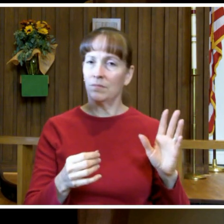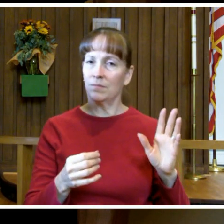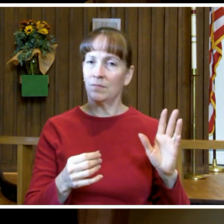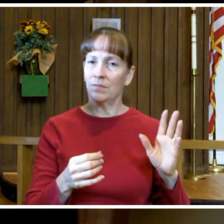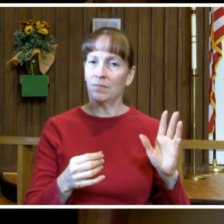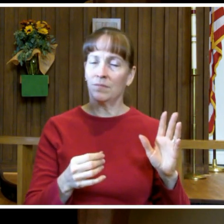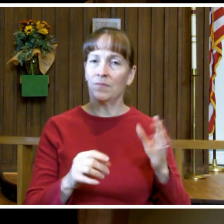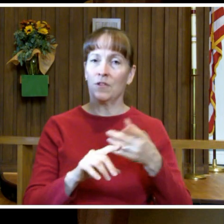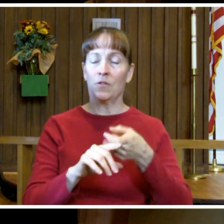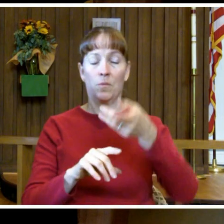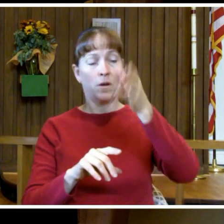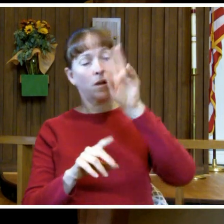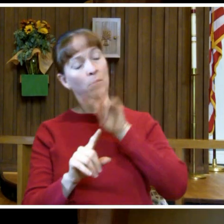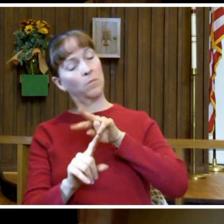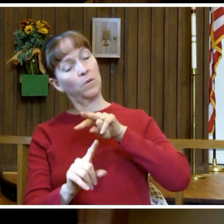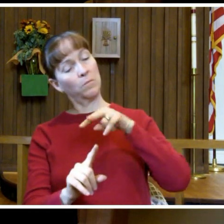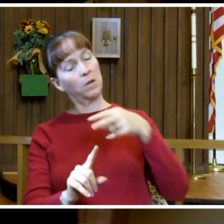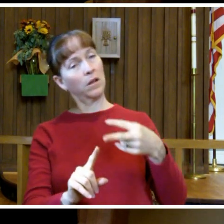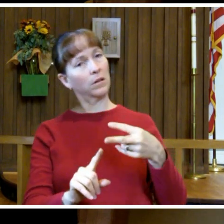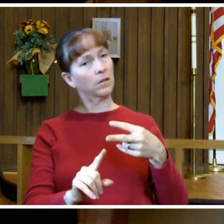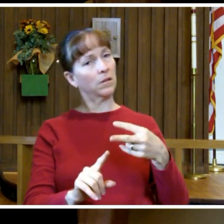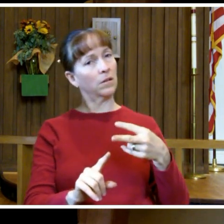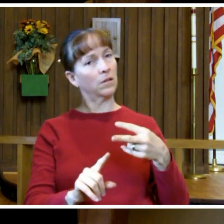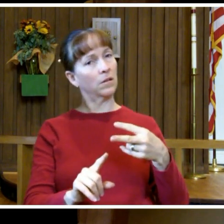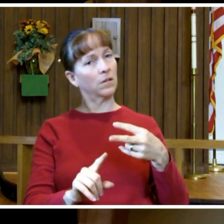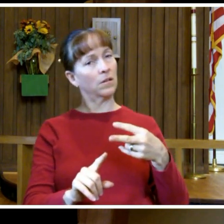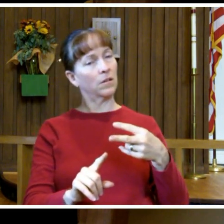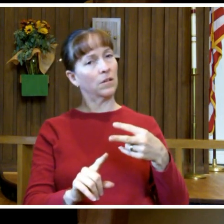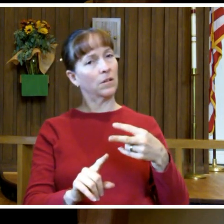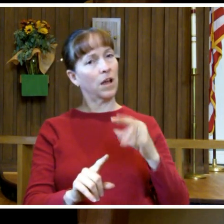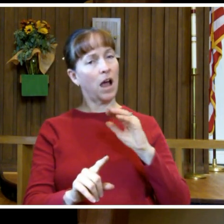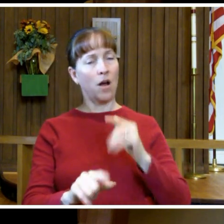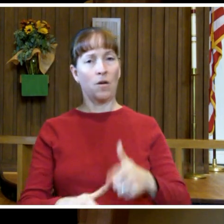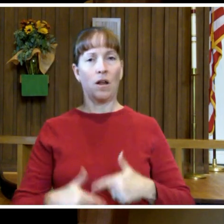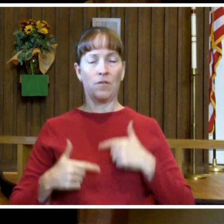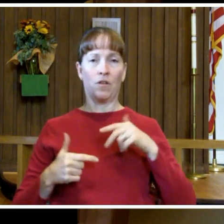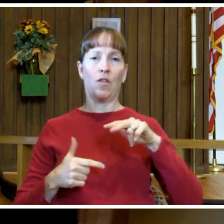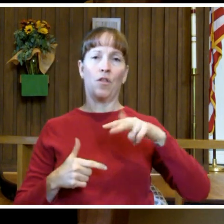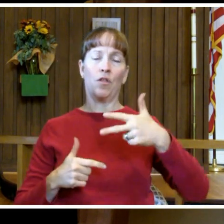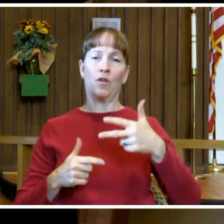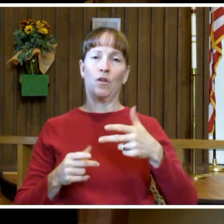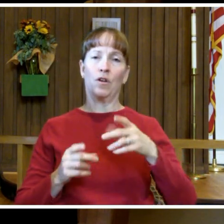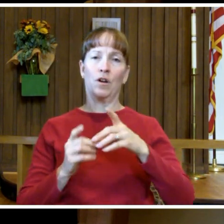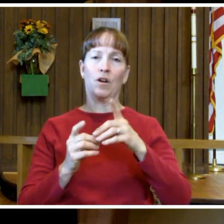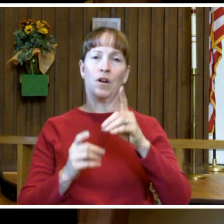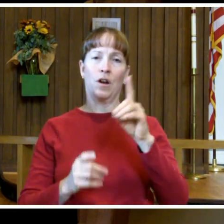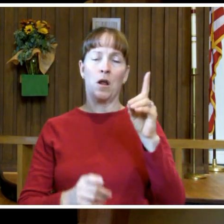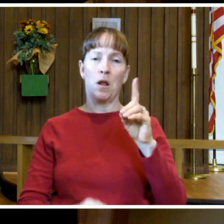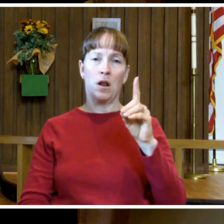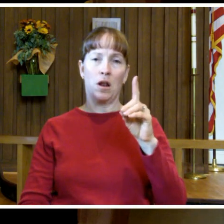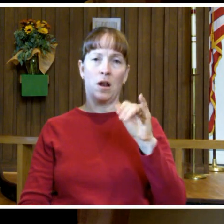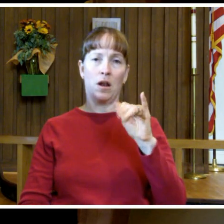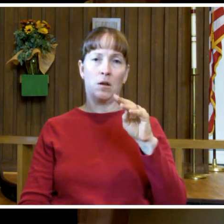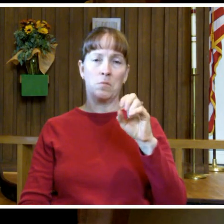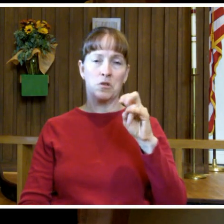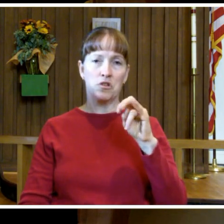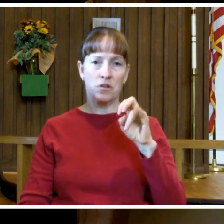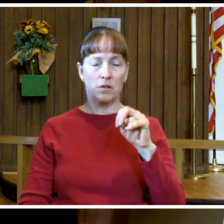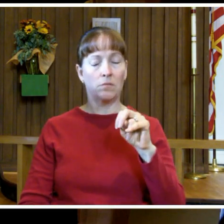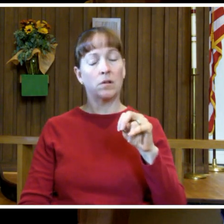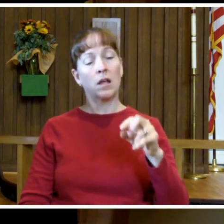From a God's eye view, our lives have a third dimension. They are spirals,